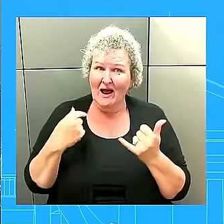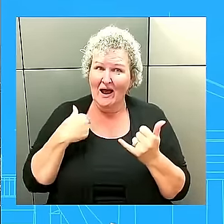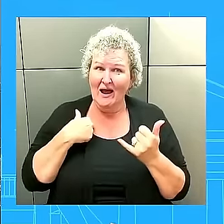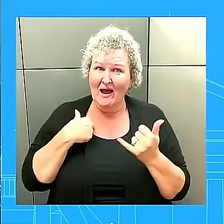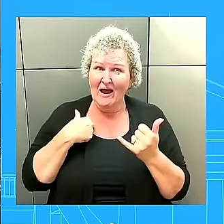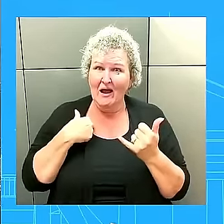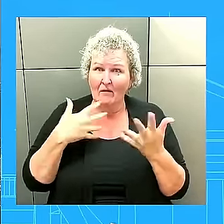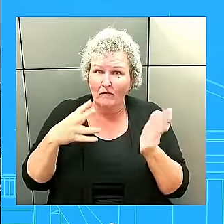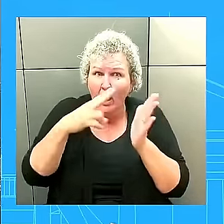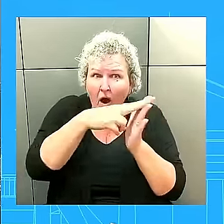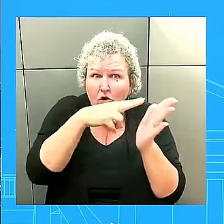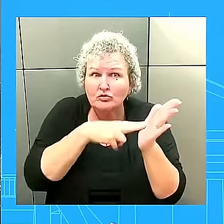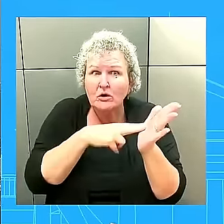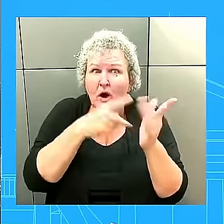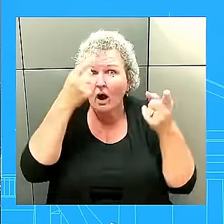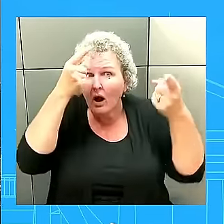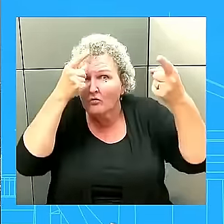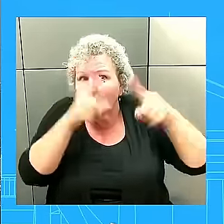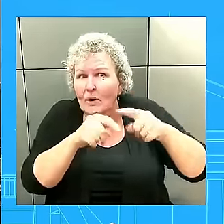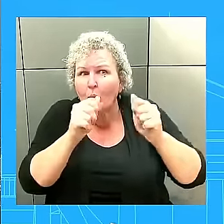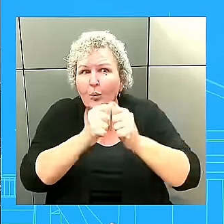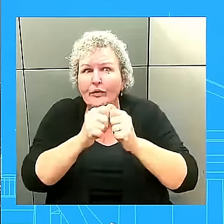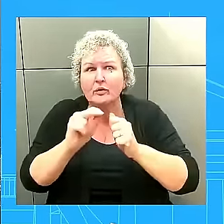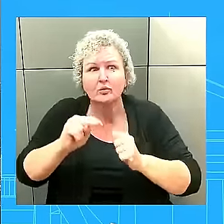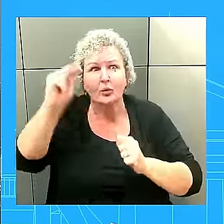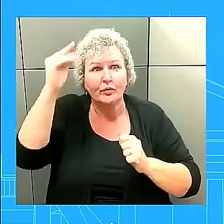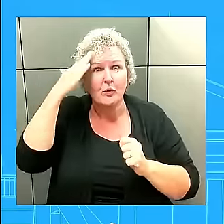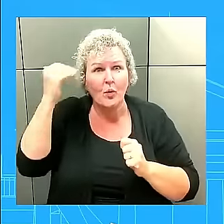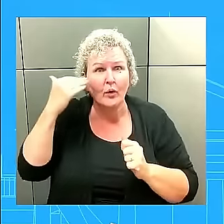sharing agreement between the North Koreans and the Russians? MR.